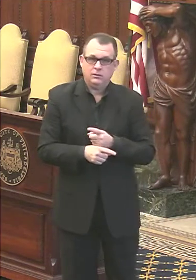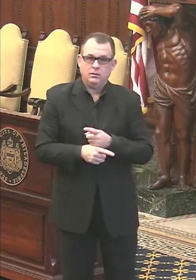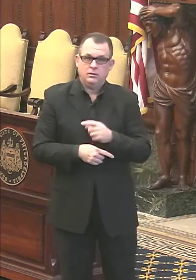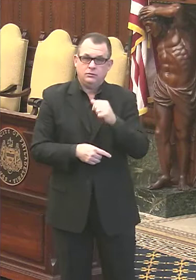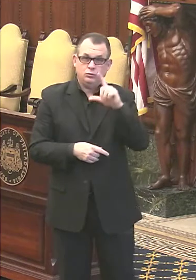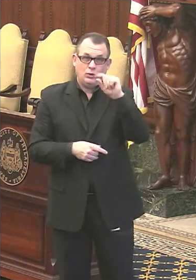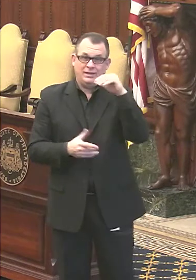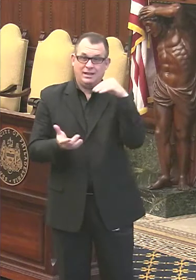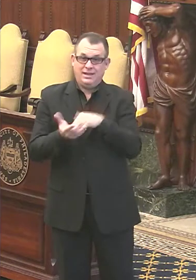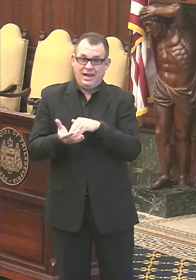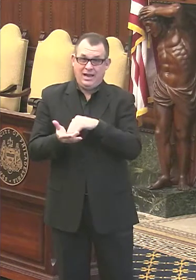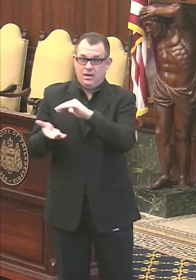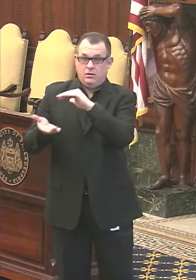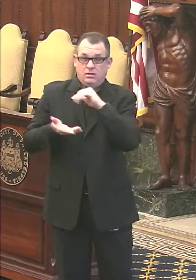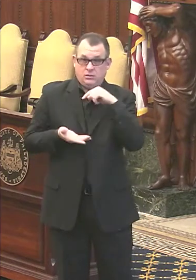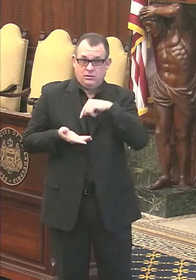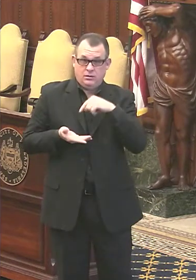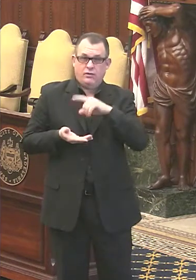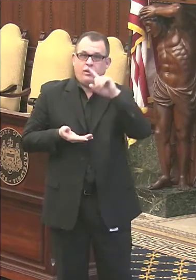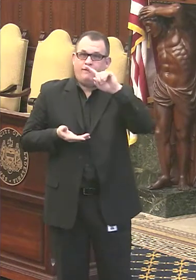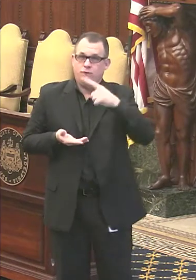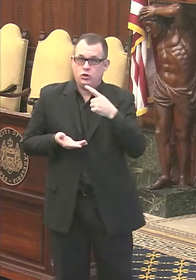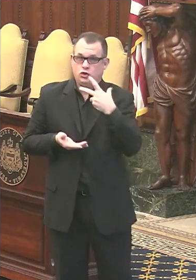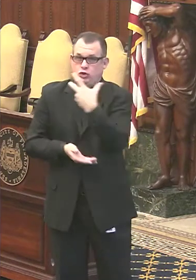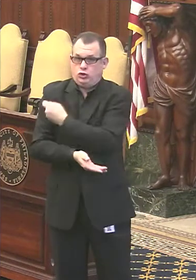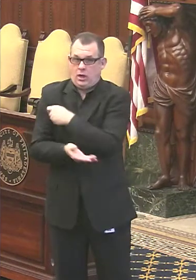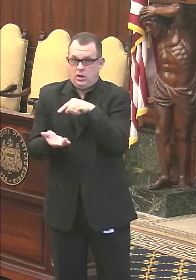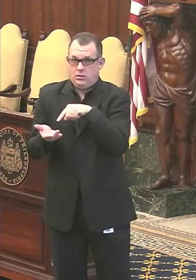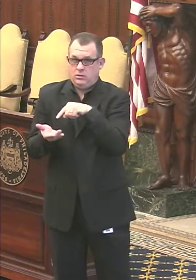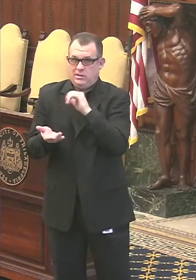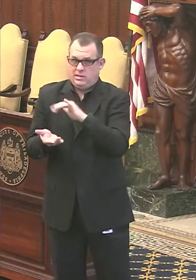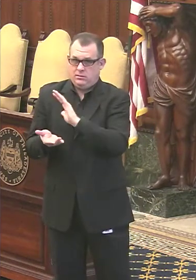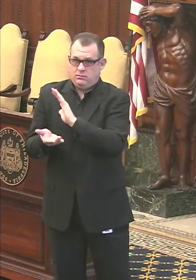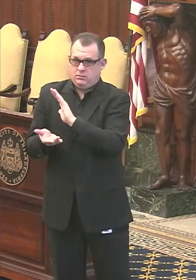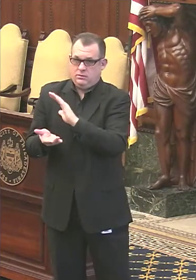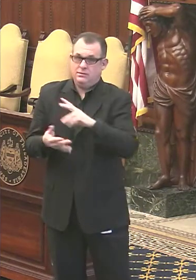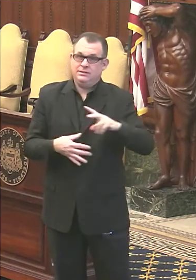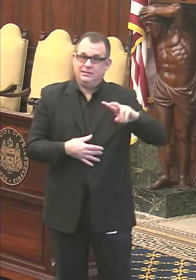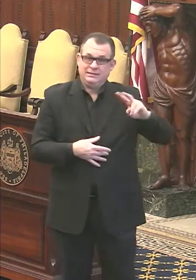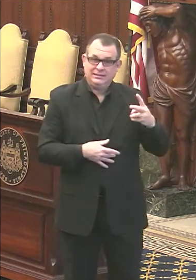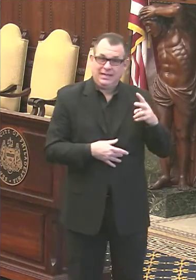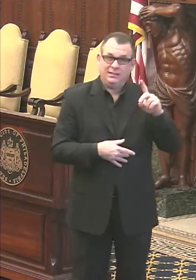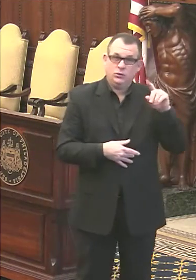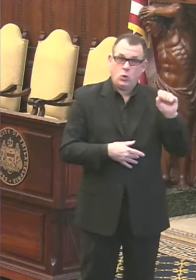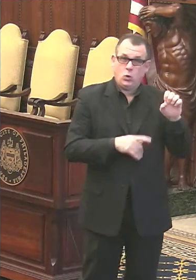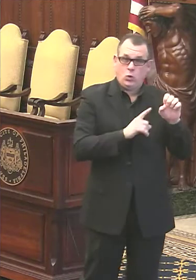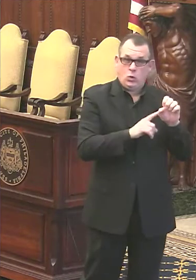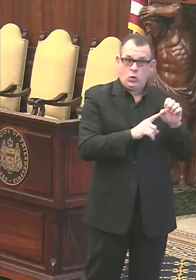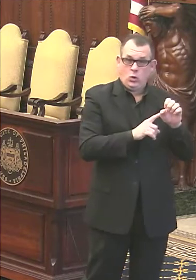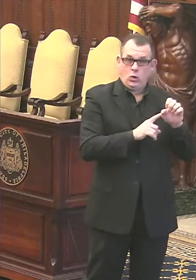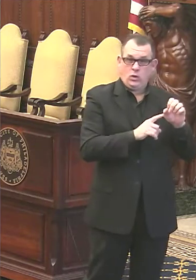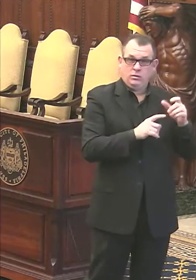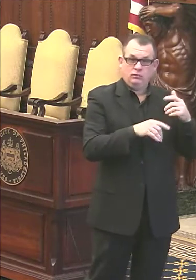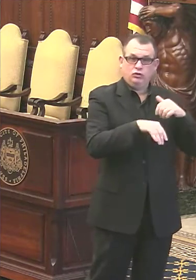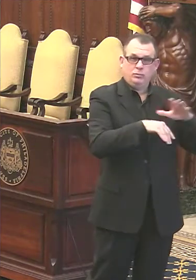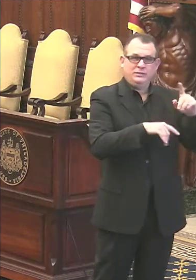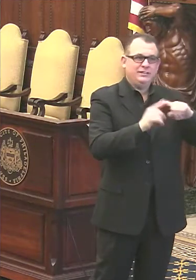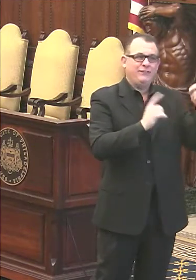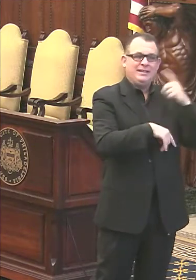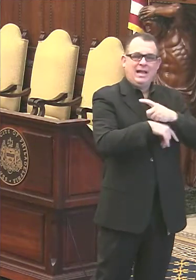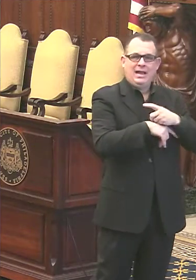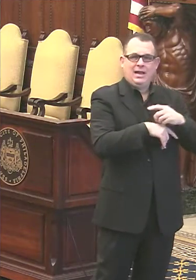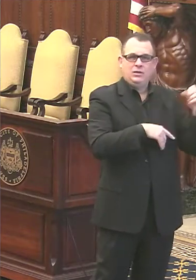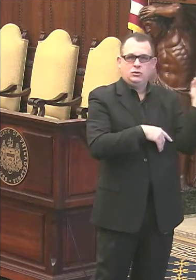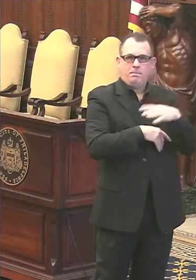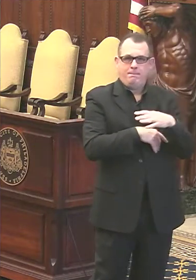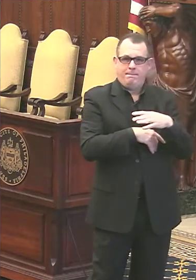20,000 doses are for first shots and we get our second doses actually shipped on a different day and are